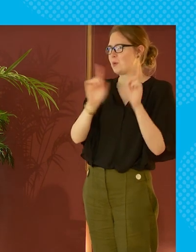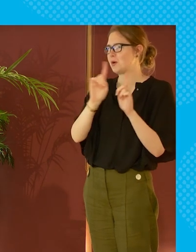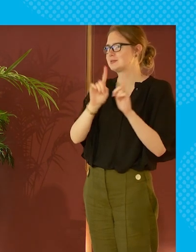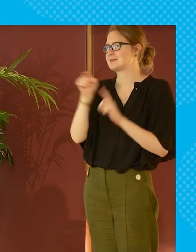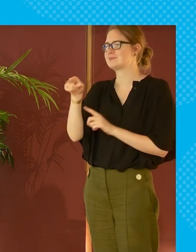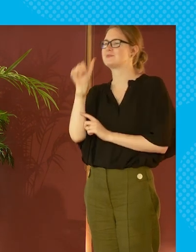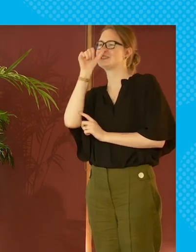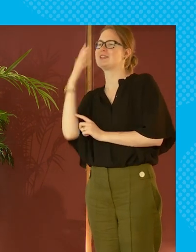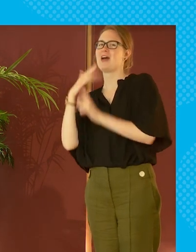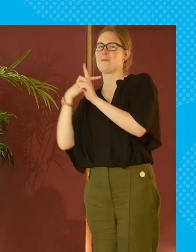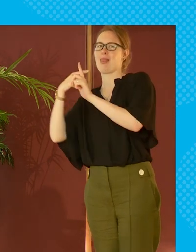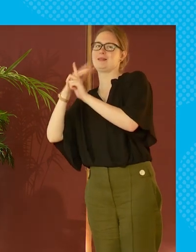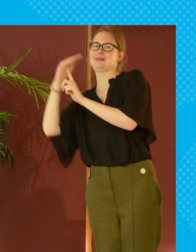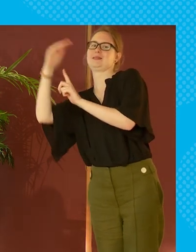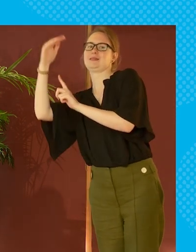define your terms